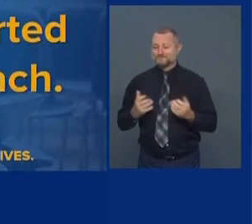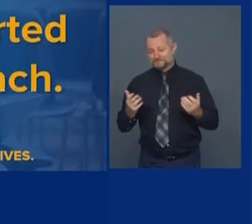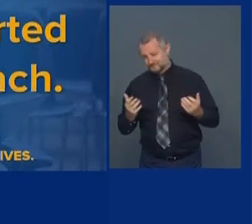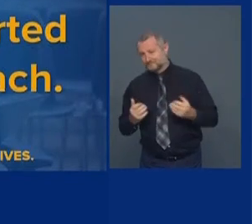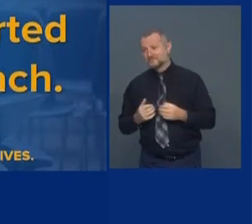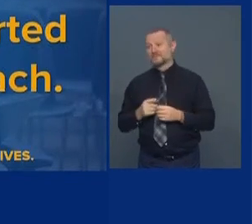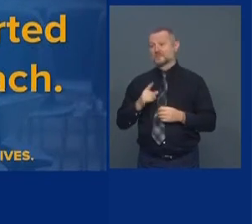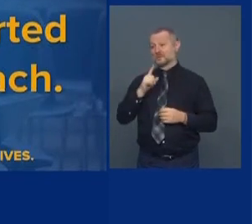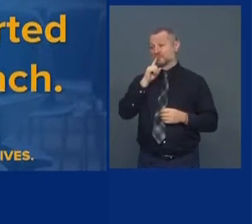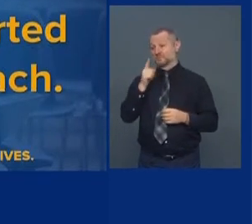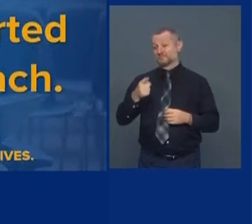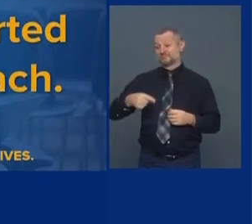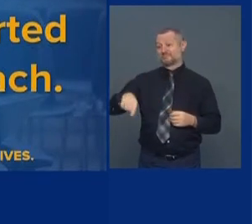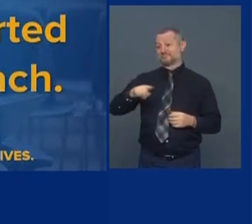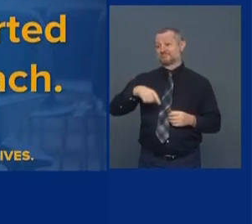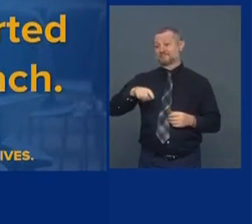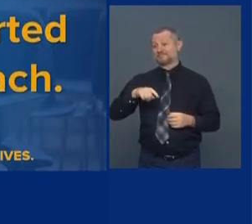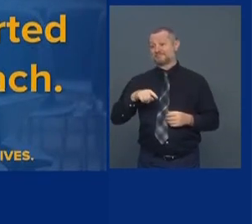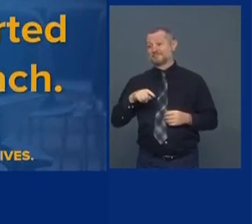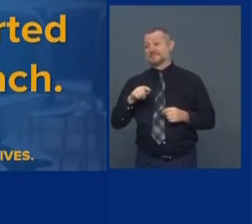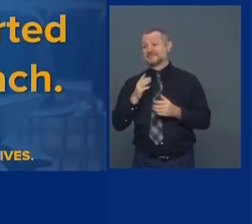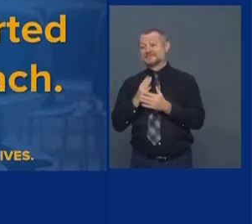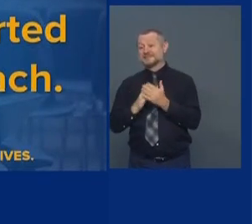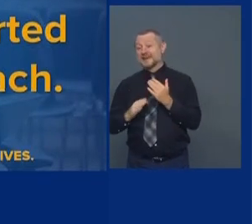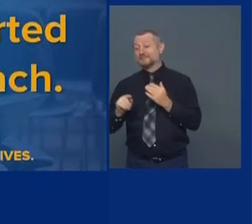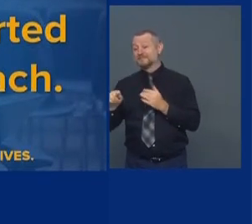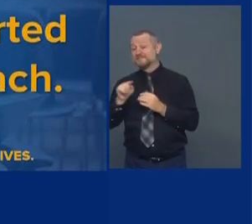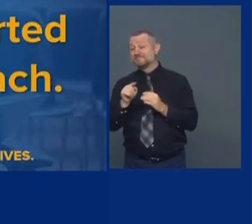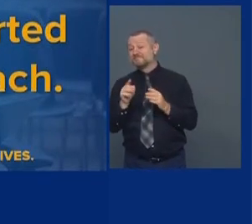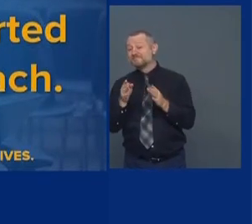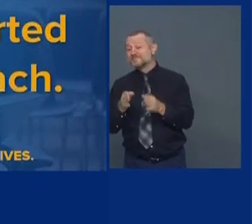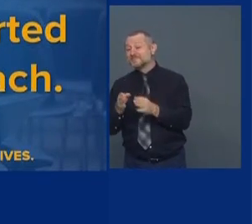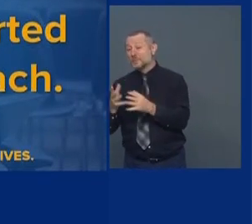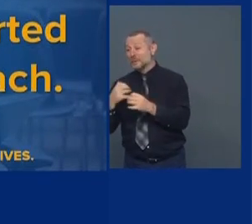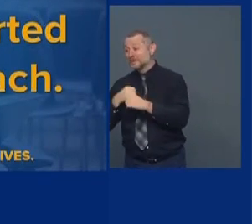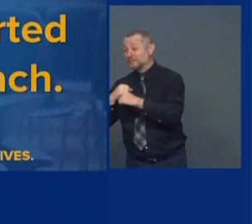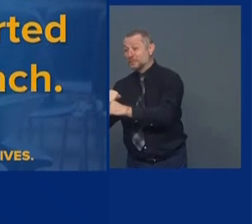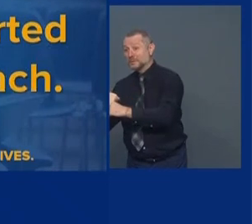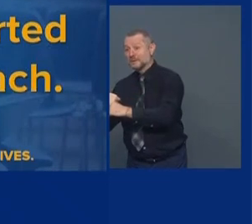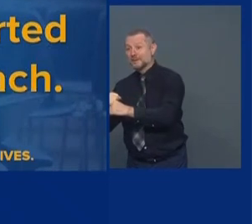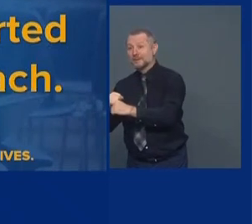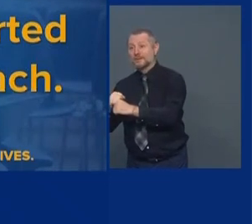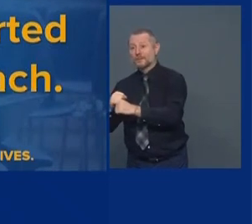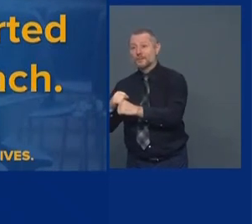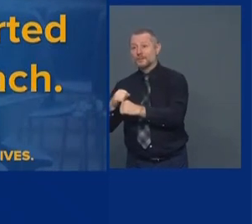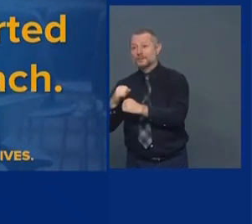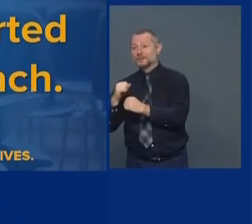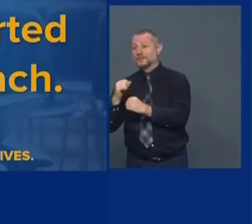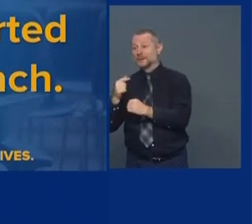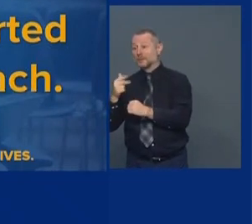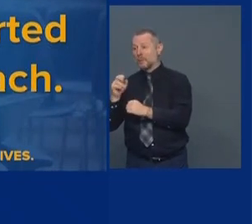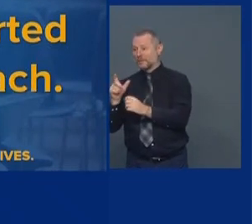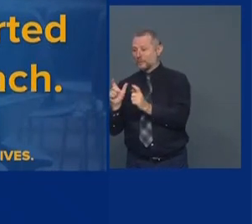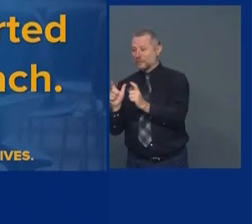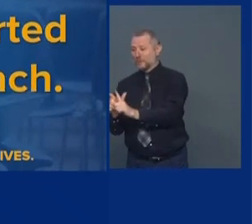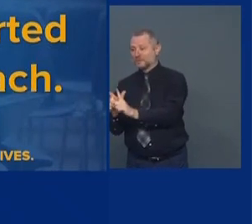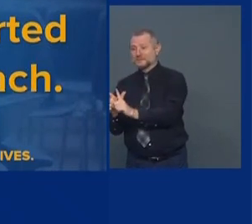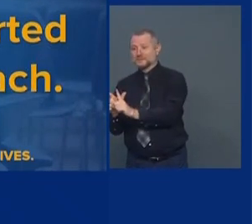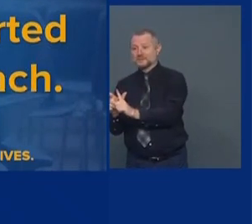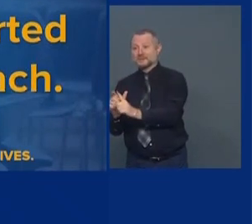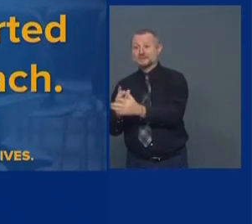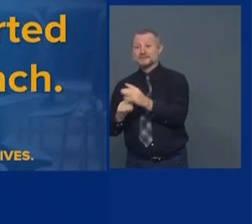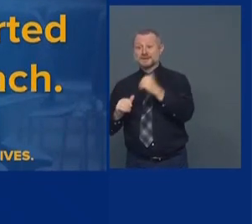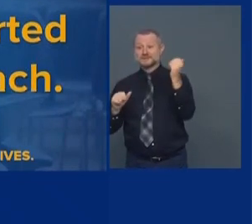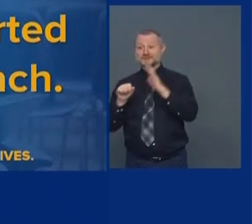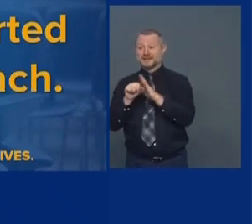people at same point we're trying to protect against on the quarantine from other states. You have students coming from those states